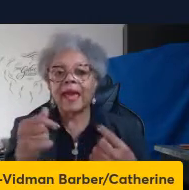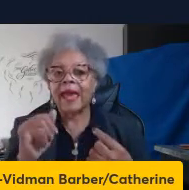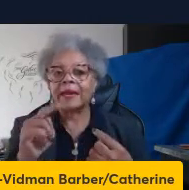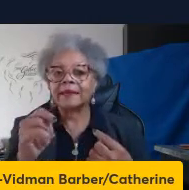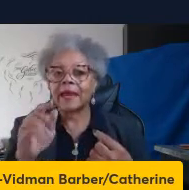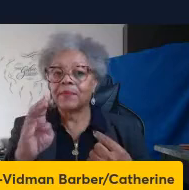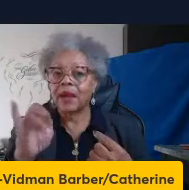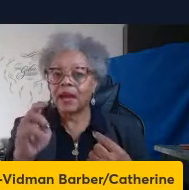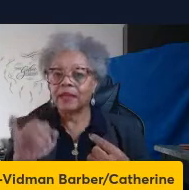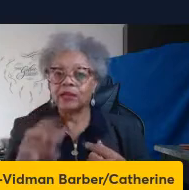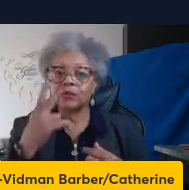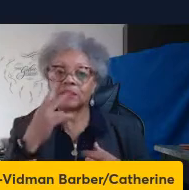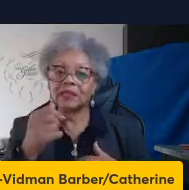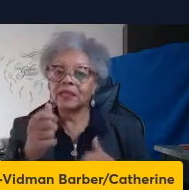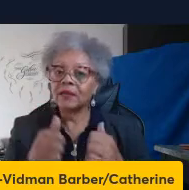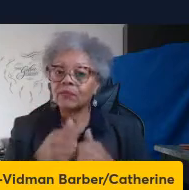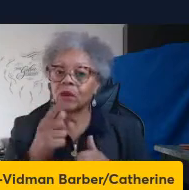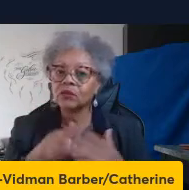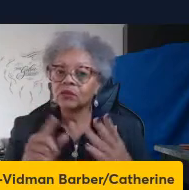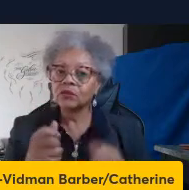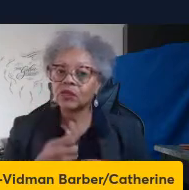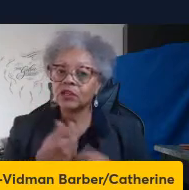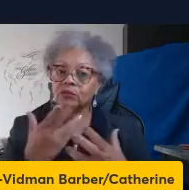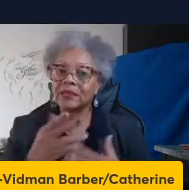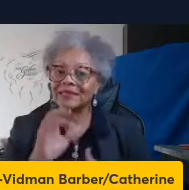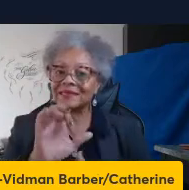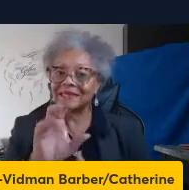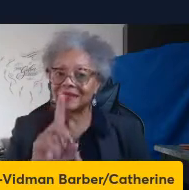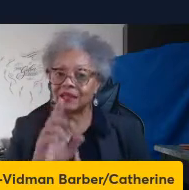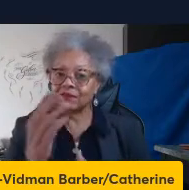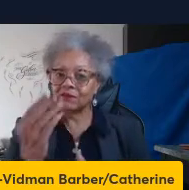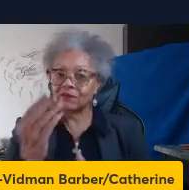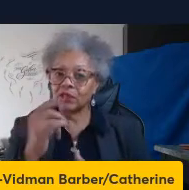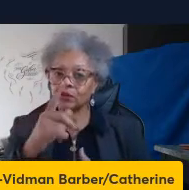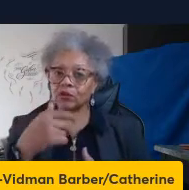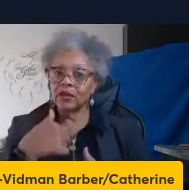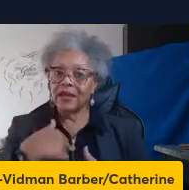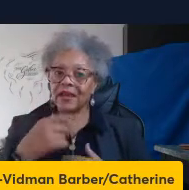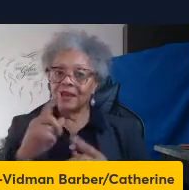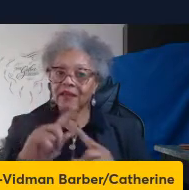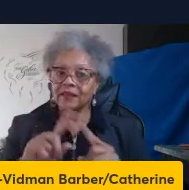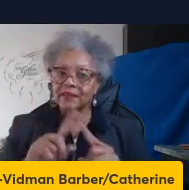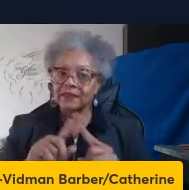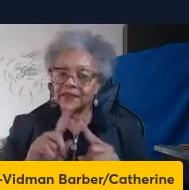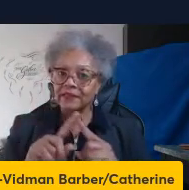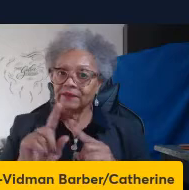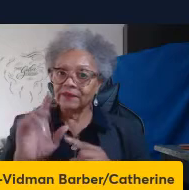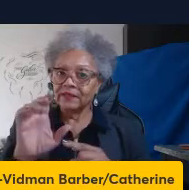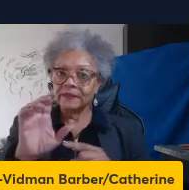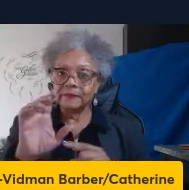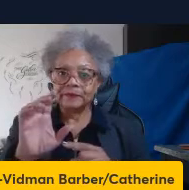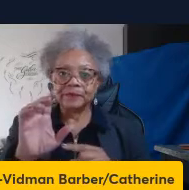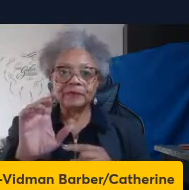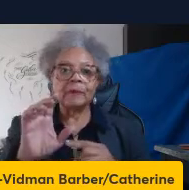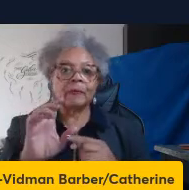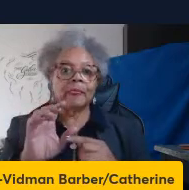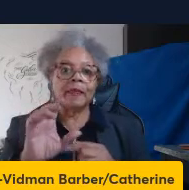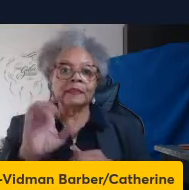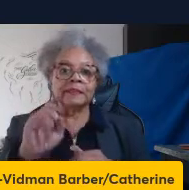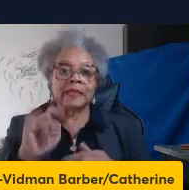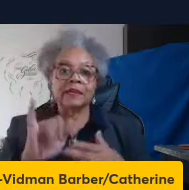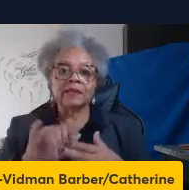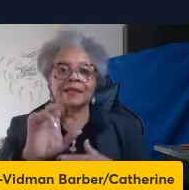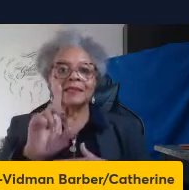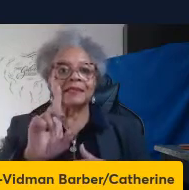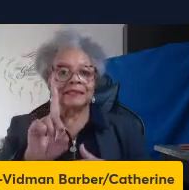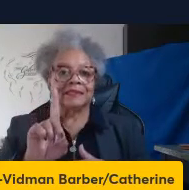you'll find that most monocytes in healthy people express CD14, but you have very few cells that express CD16. You also know that